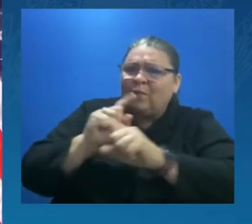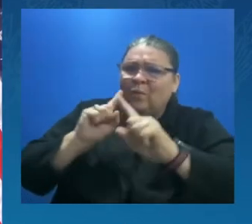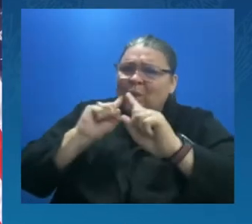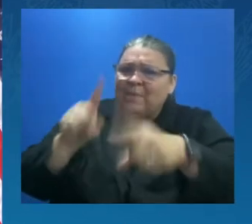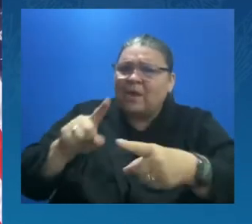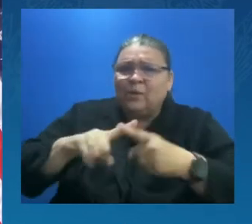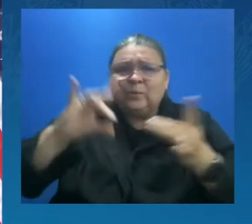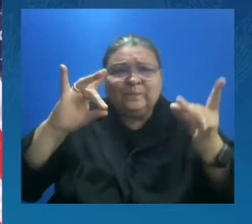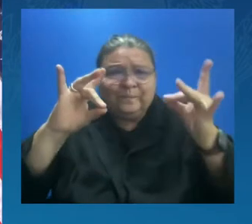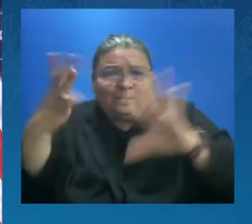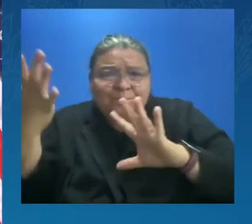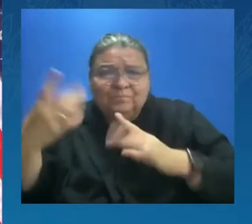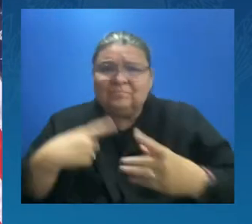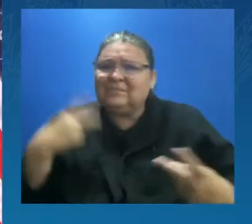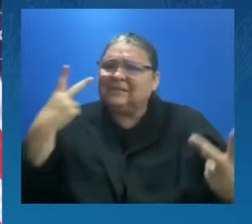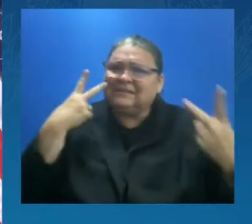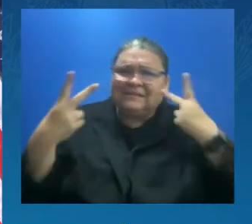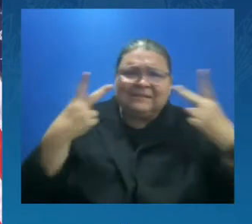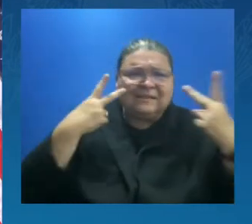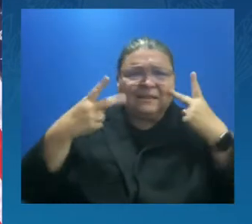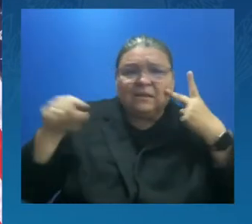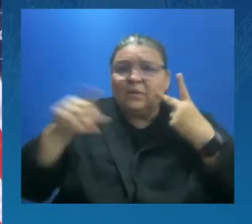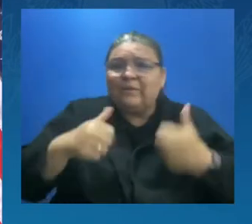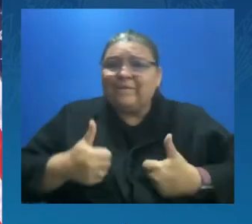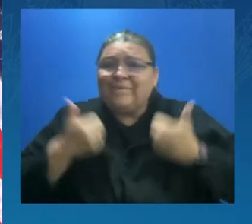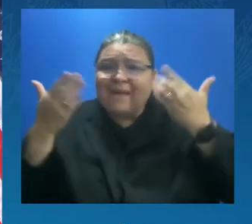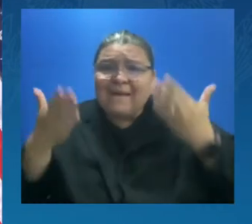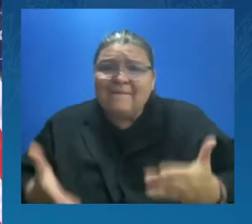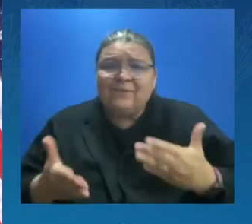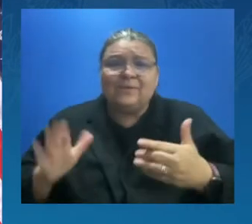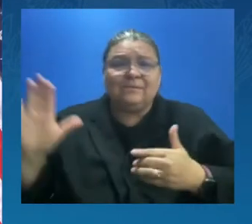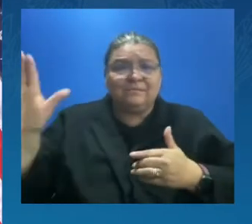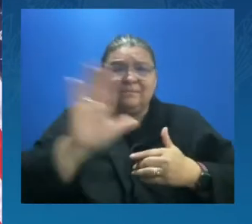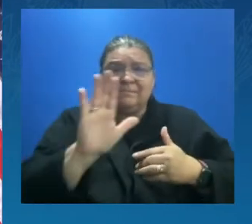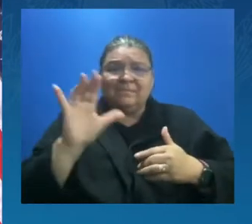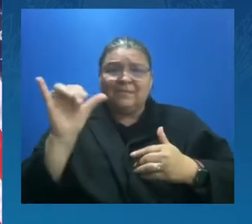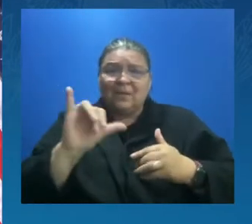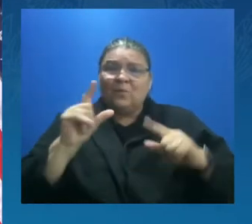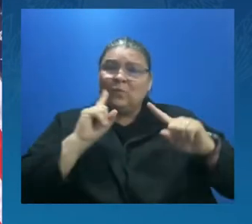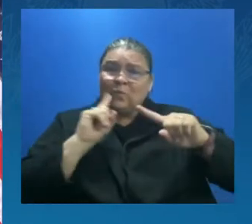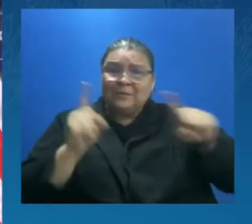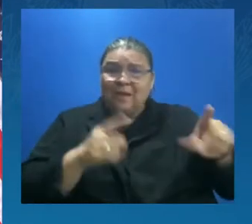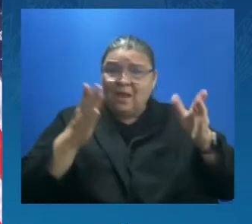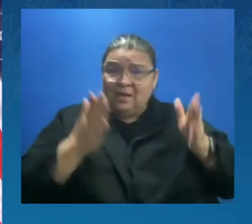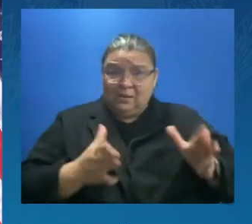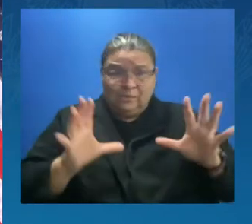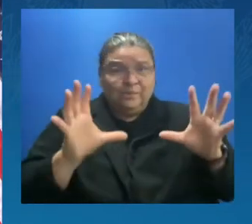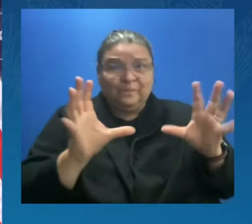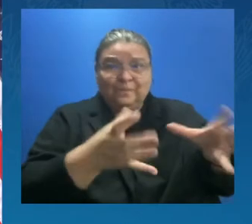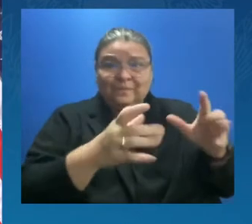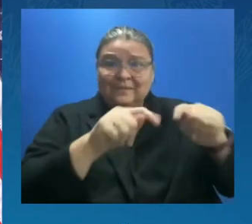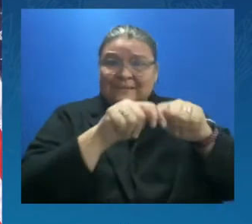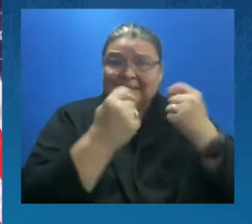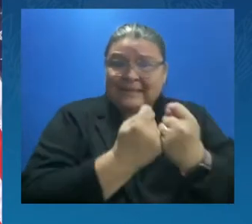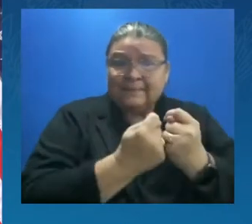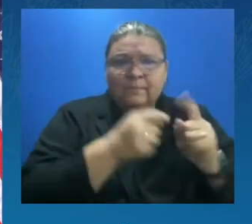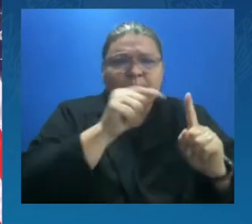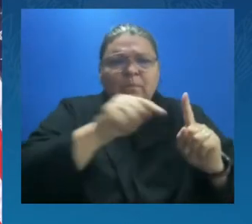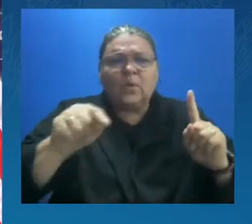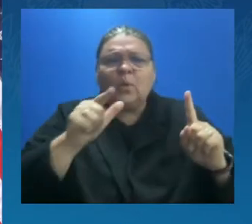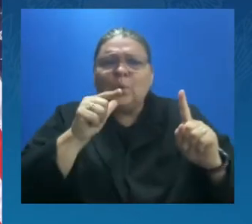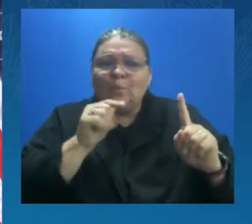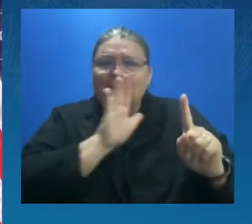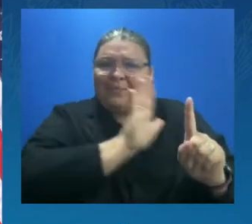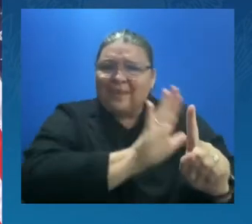survivors, but also the families of responders. And I really hope that these investments will help reduce those costs, and those costs are both economic,